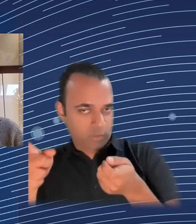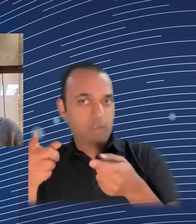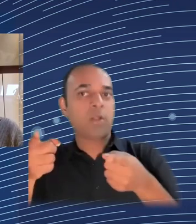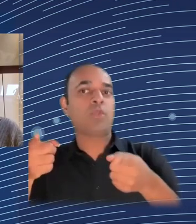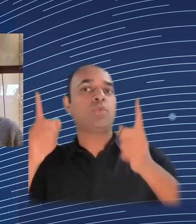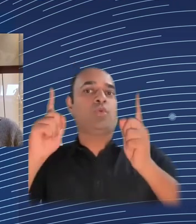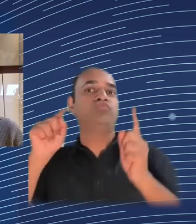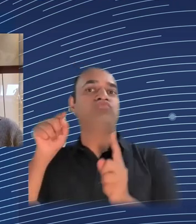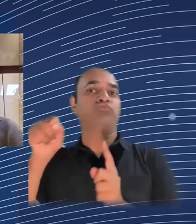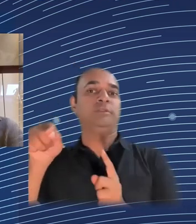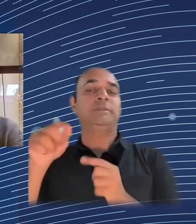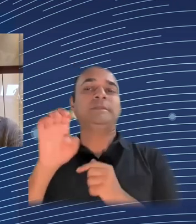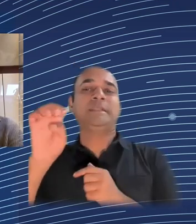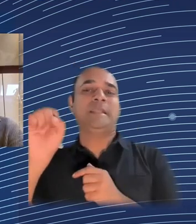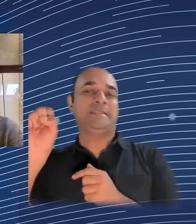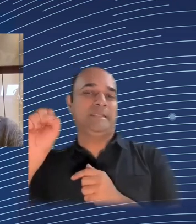Let's see if we can hear you.